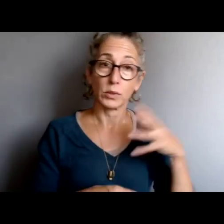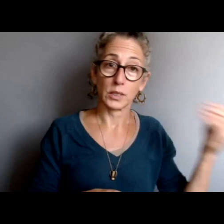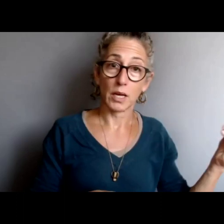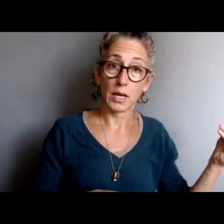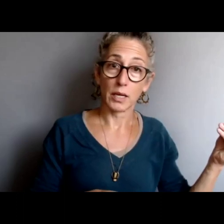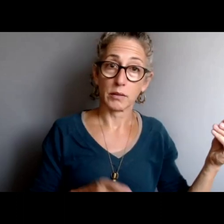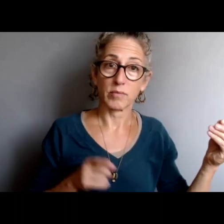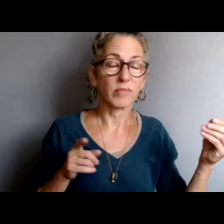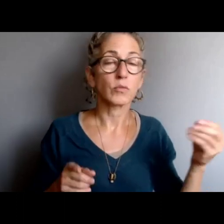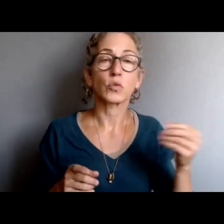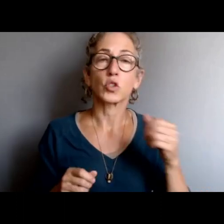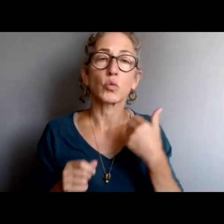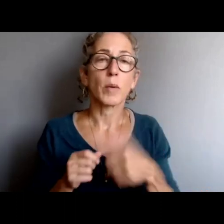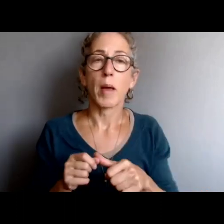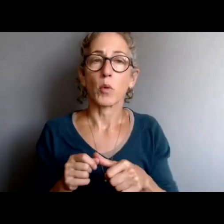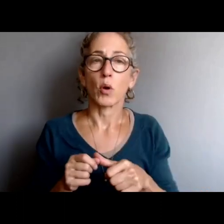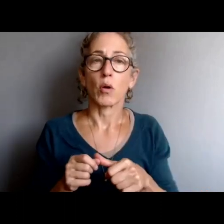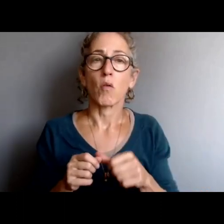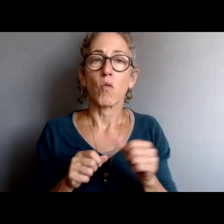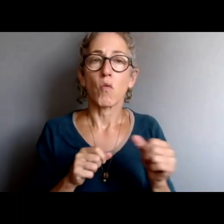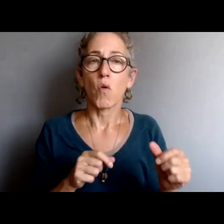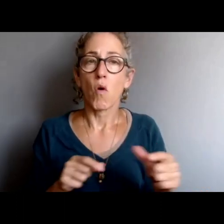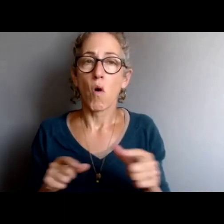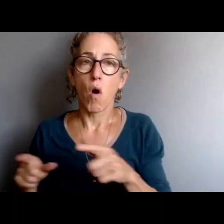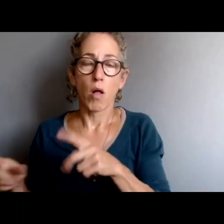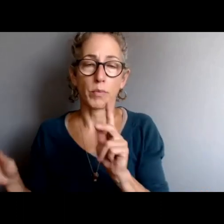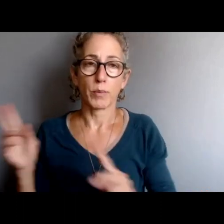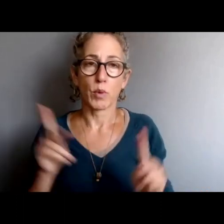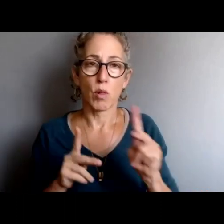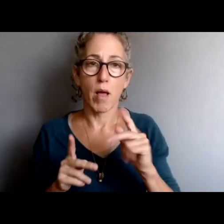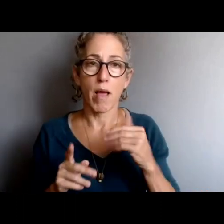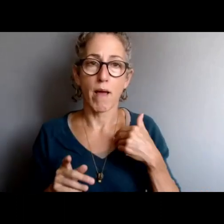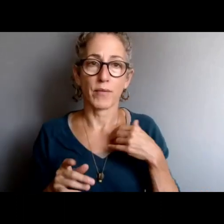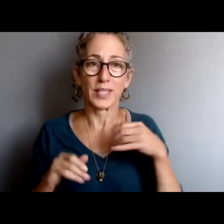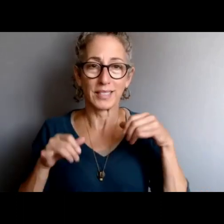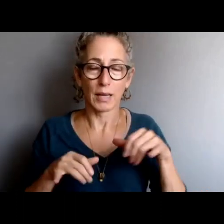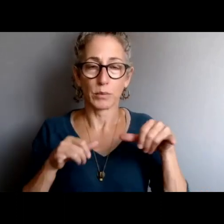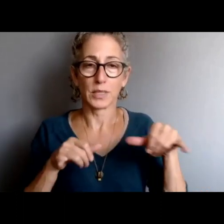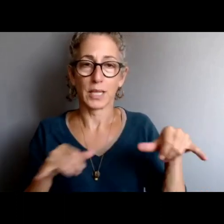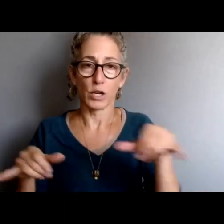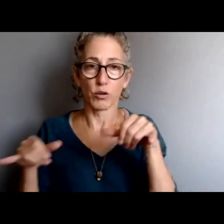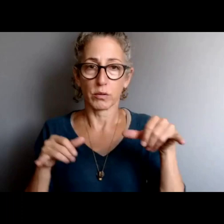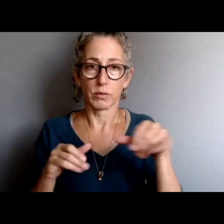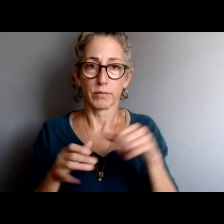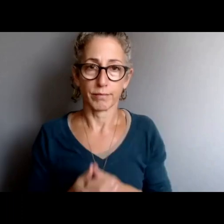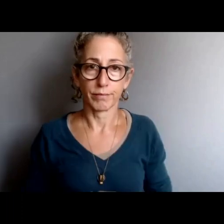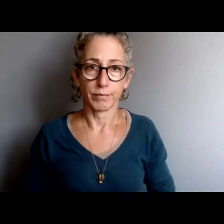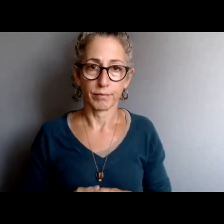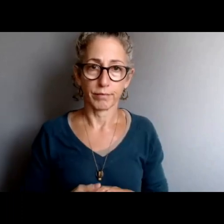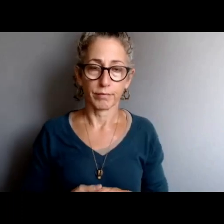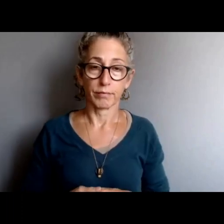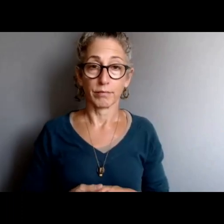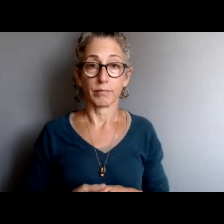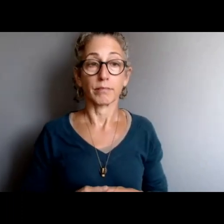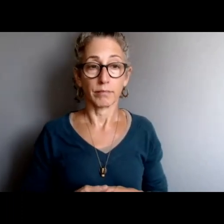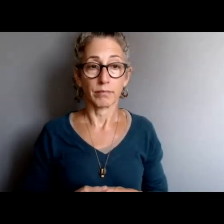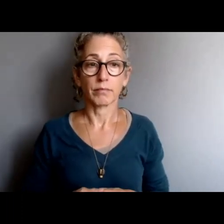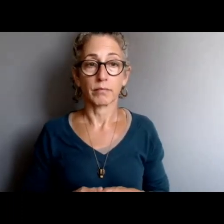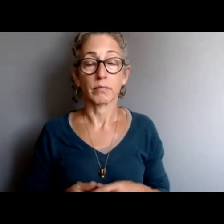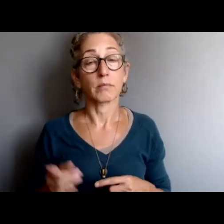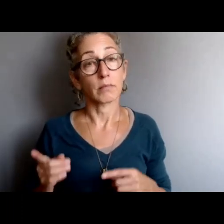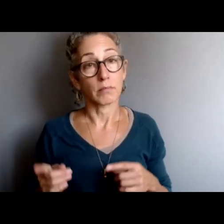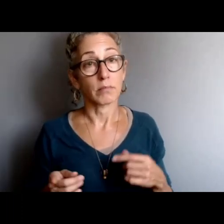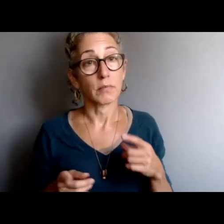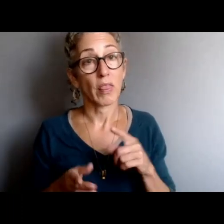they are they are held to the same standards of all the policies we described tonight, and they are obligated